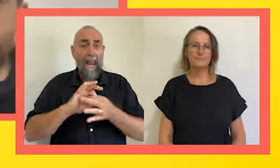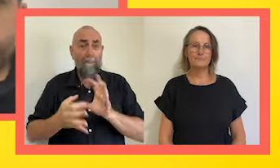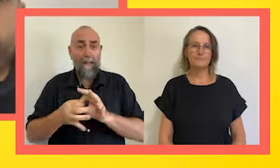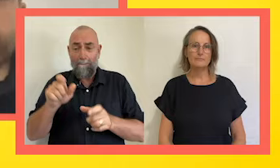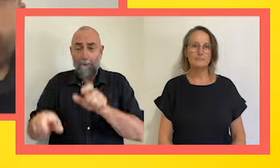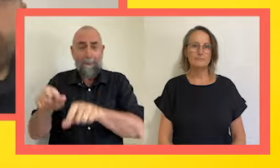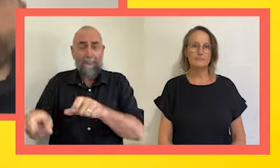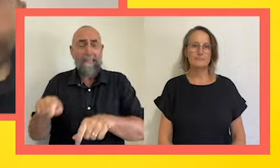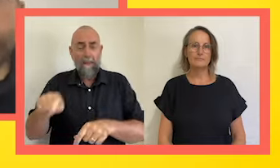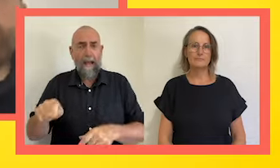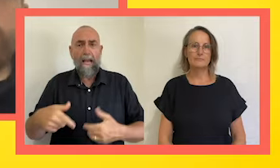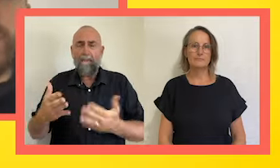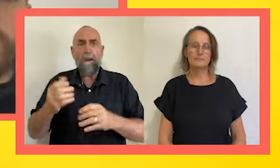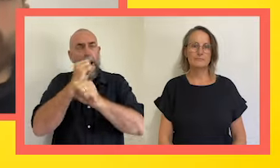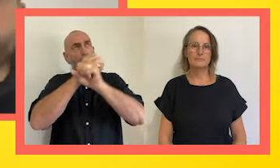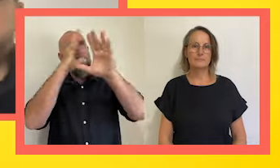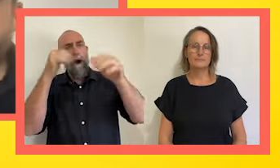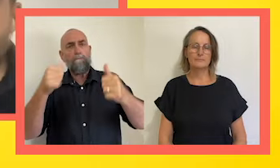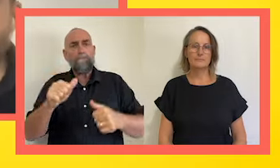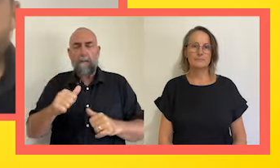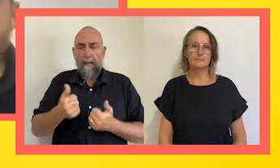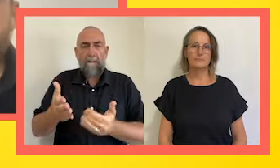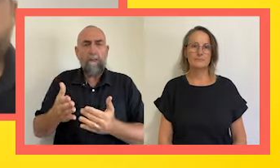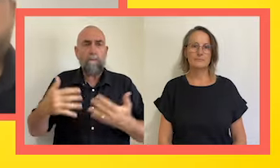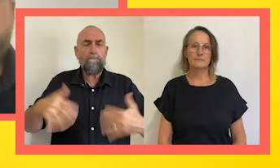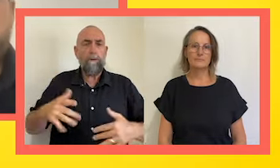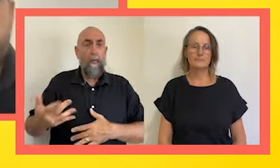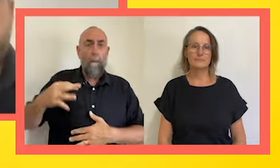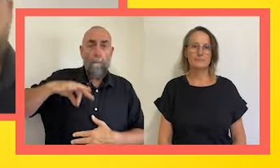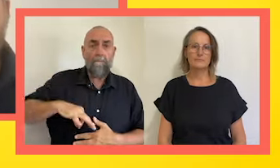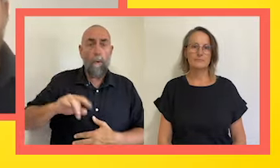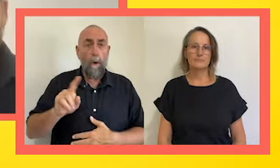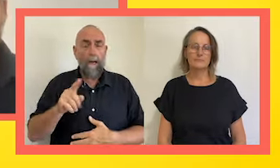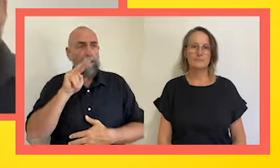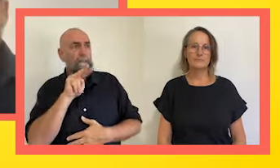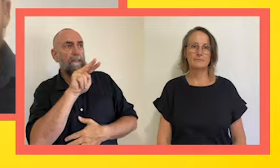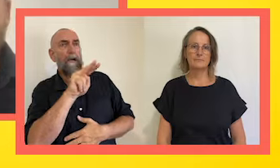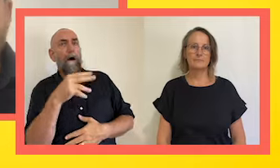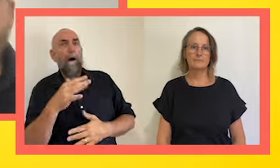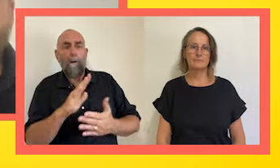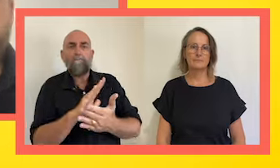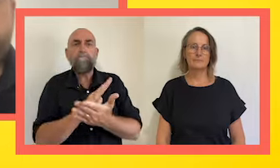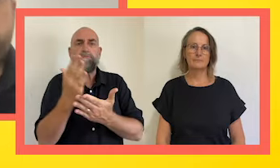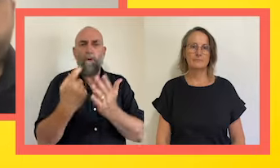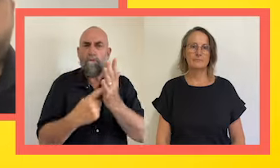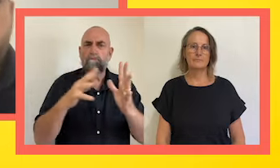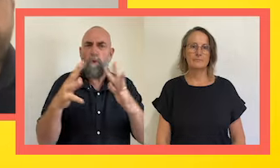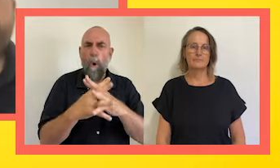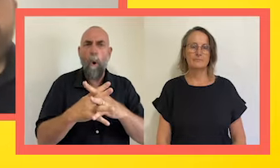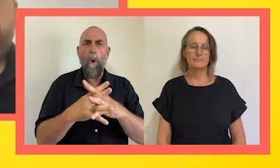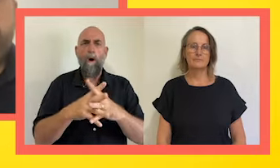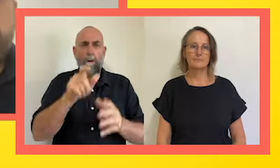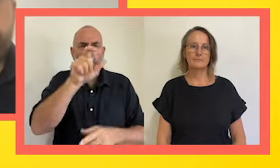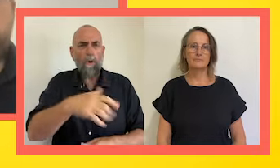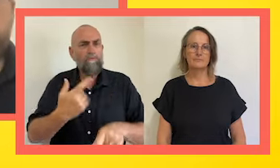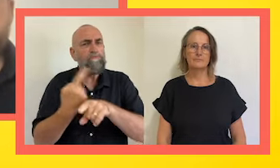the result or the gold medal, they get the benefit of actually seeing the true, real, raw person on the